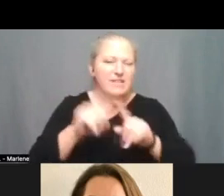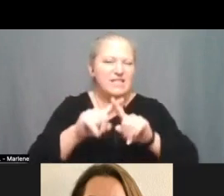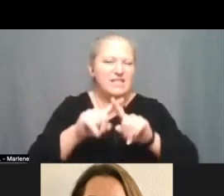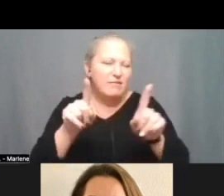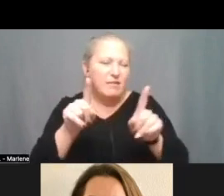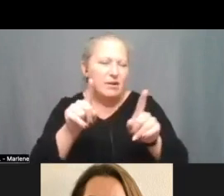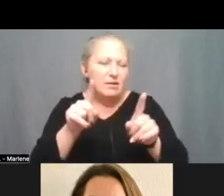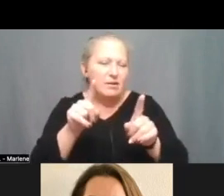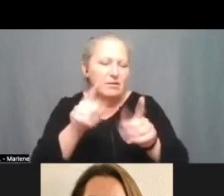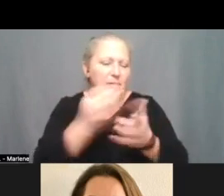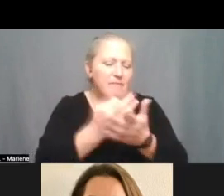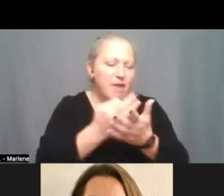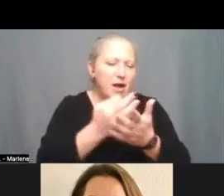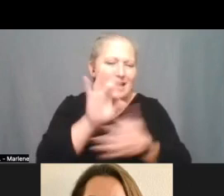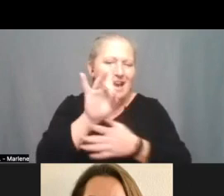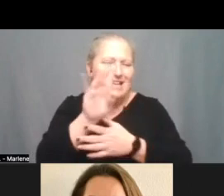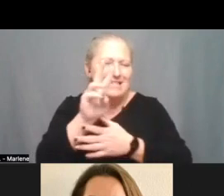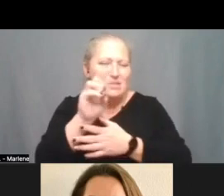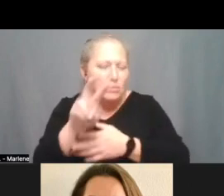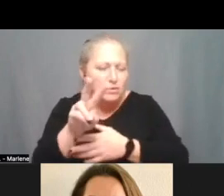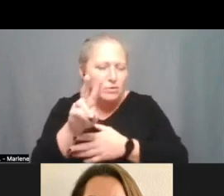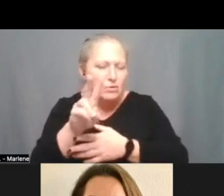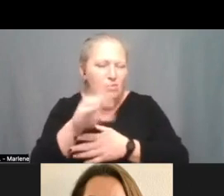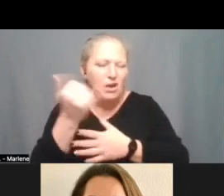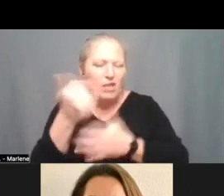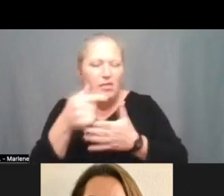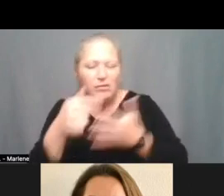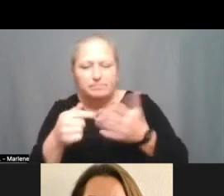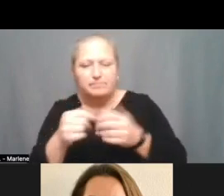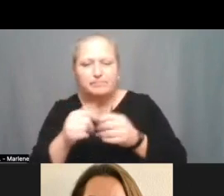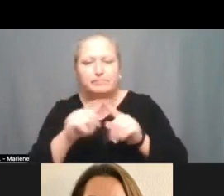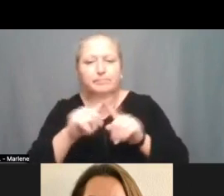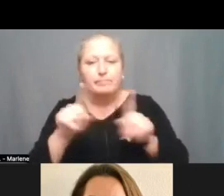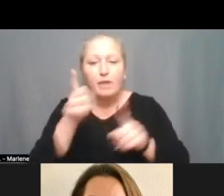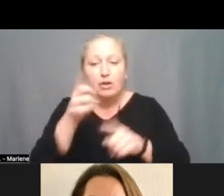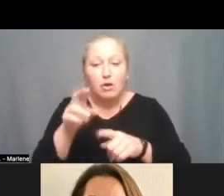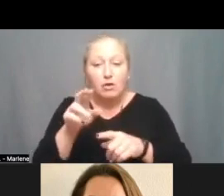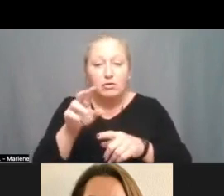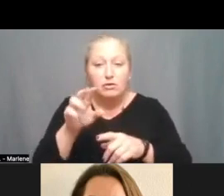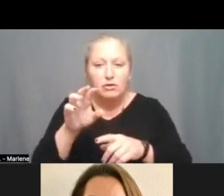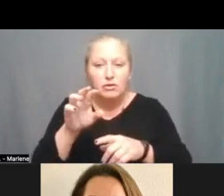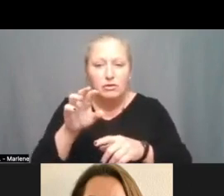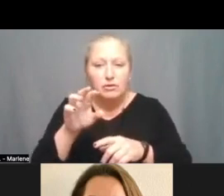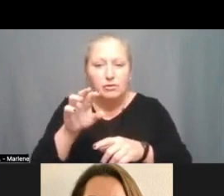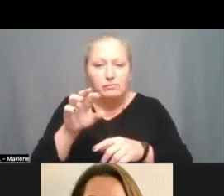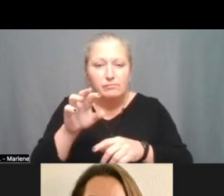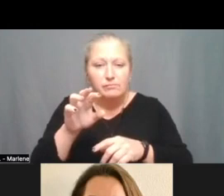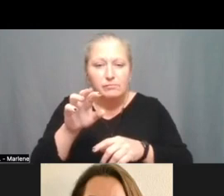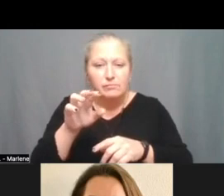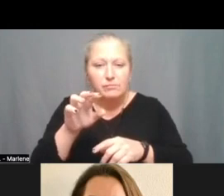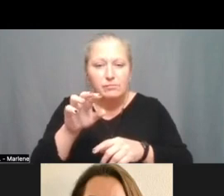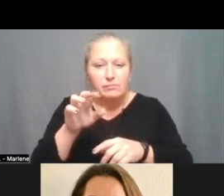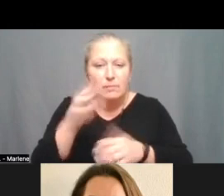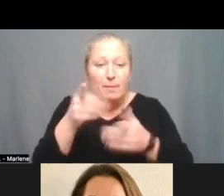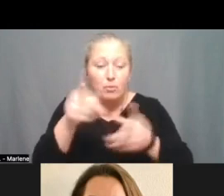or inclusive ab602 and other things so um but dr champs you may be able to speak directly to the comment uh pertaining